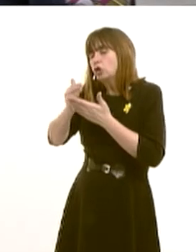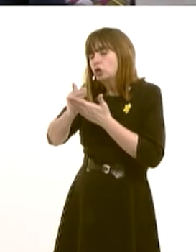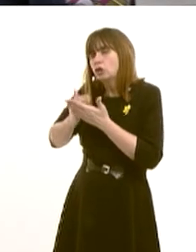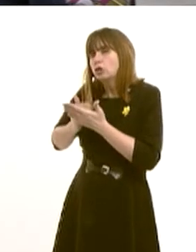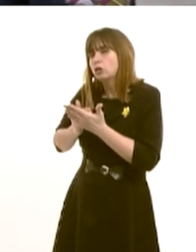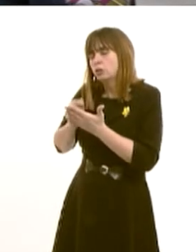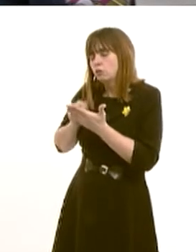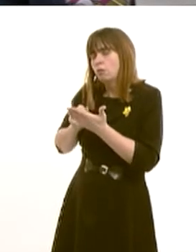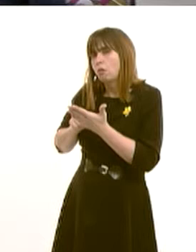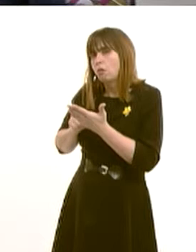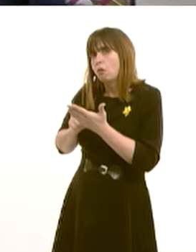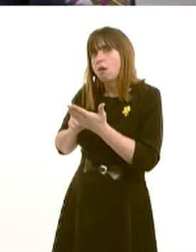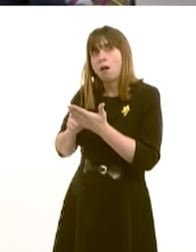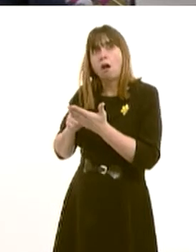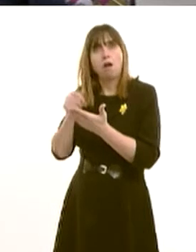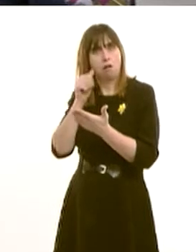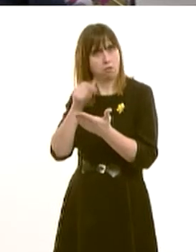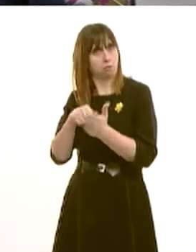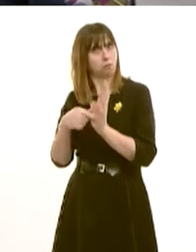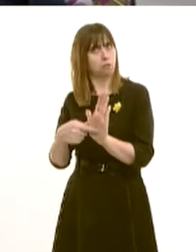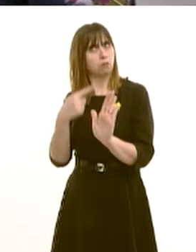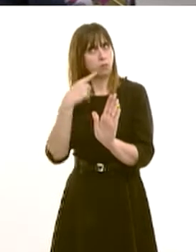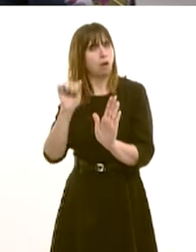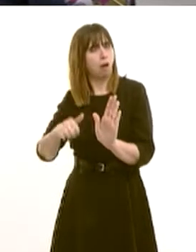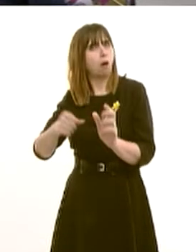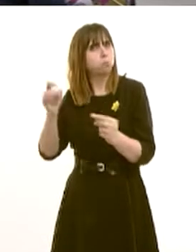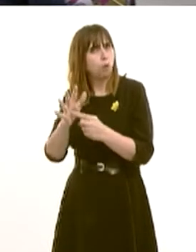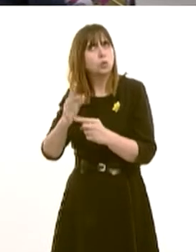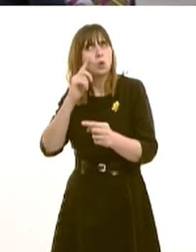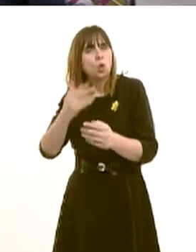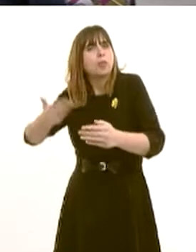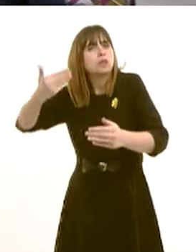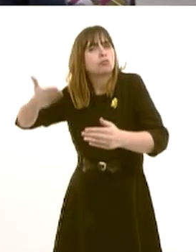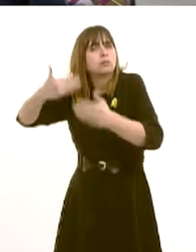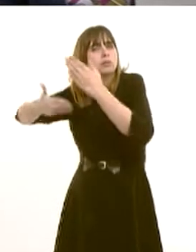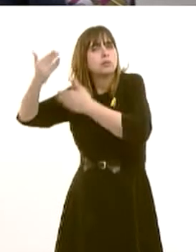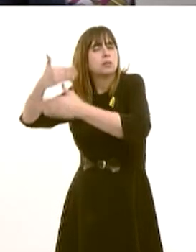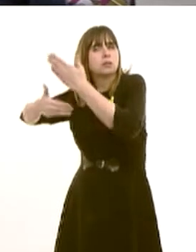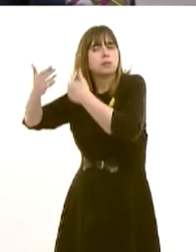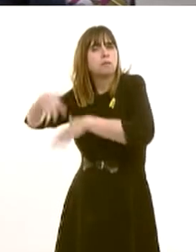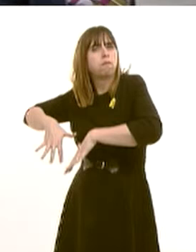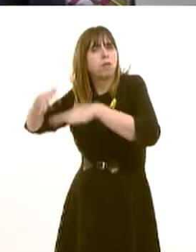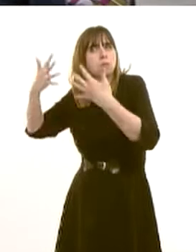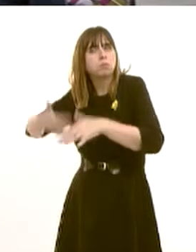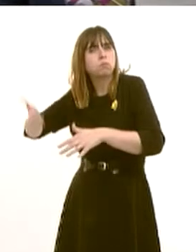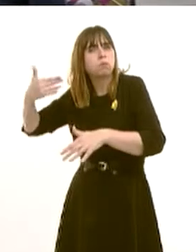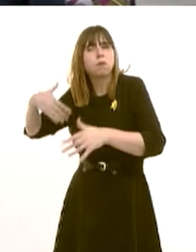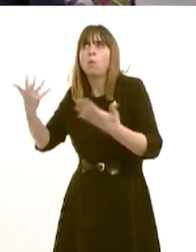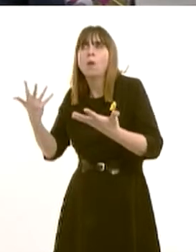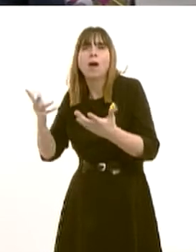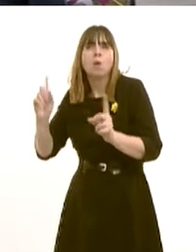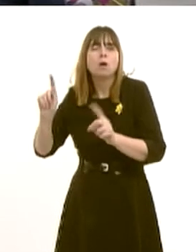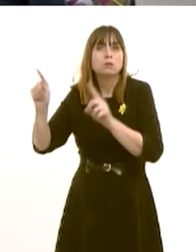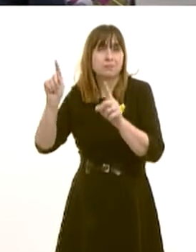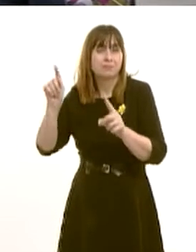and I realise that that is important. I'm not critical of that at all, but this is the view of one person and one group of researchers